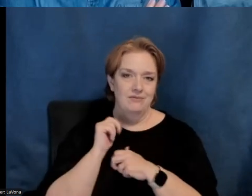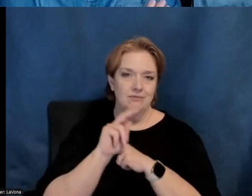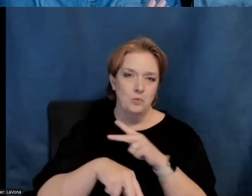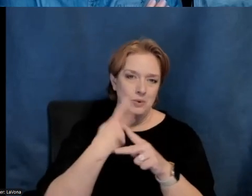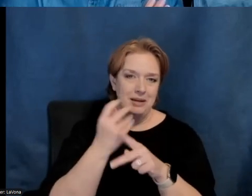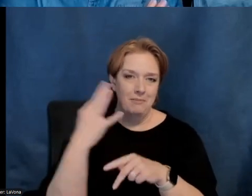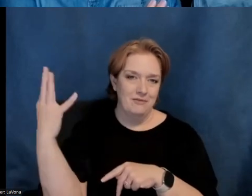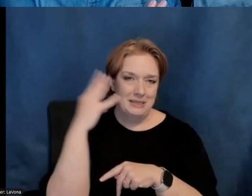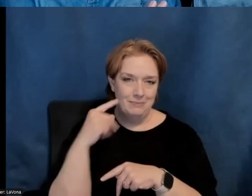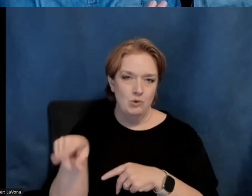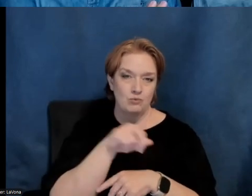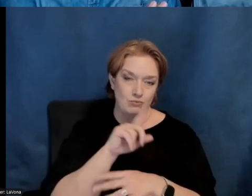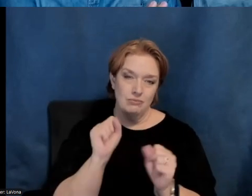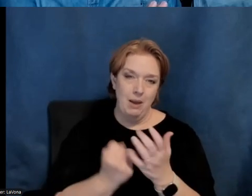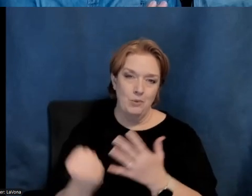that you prioritize.